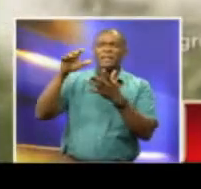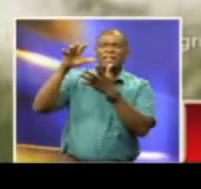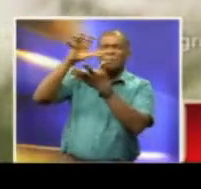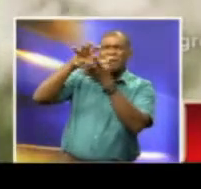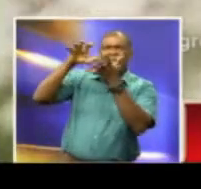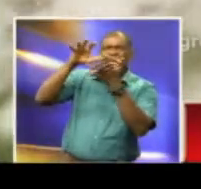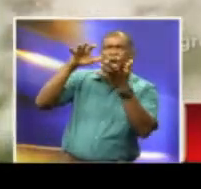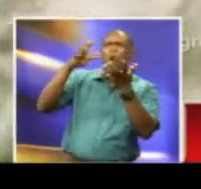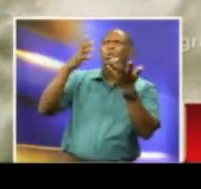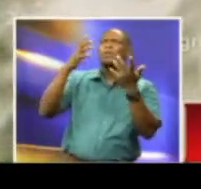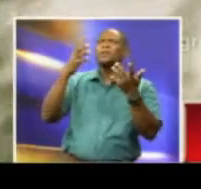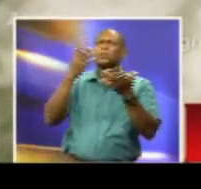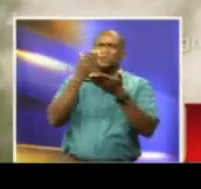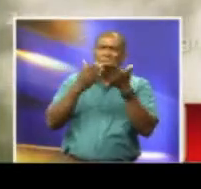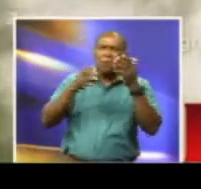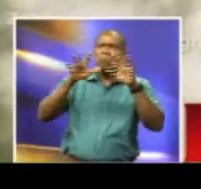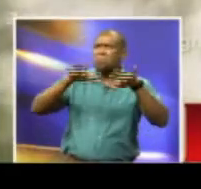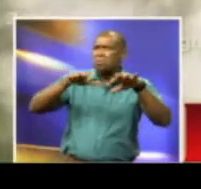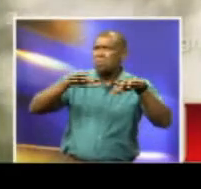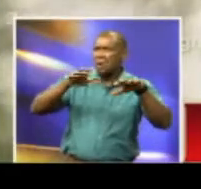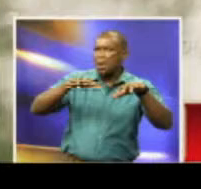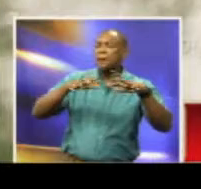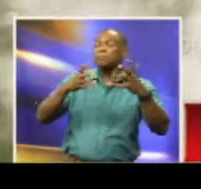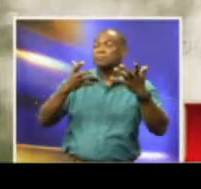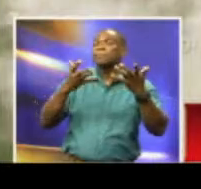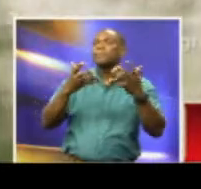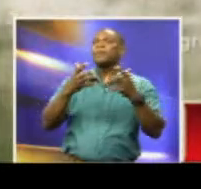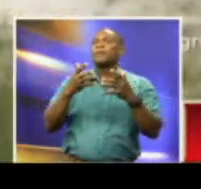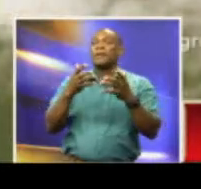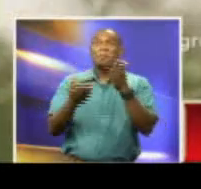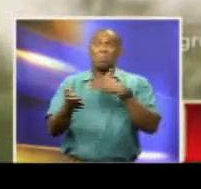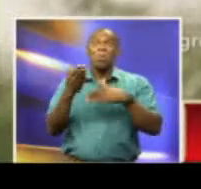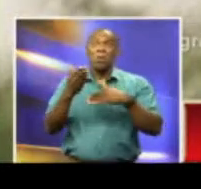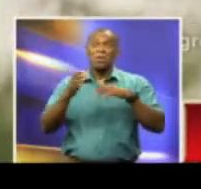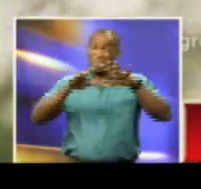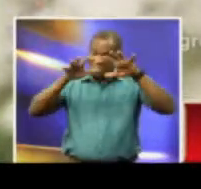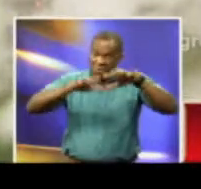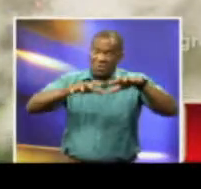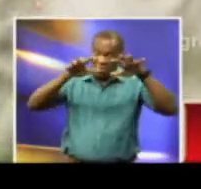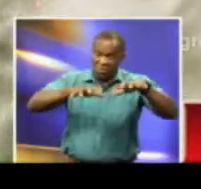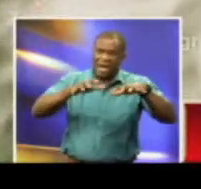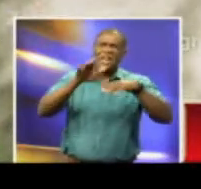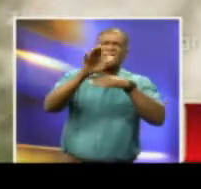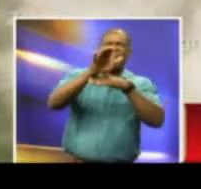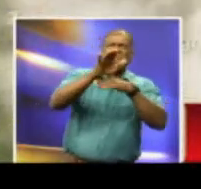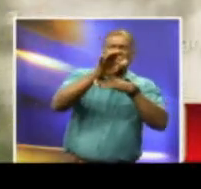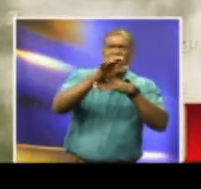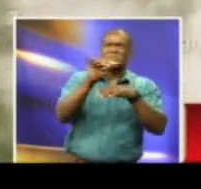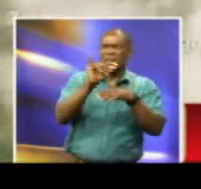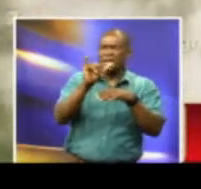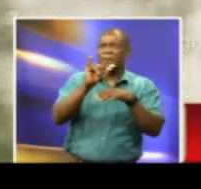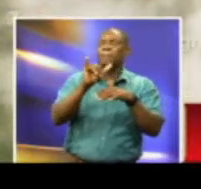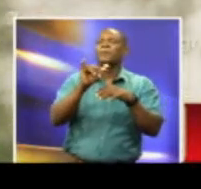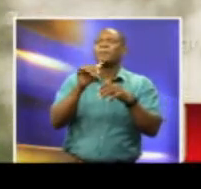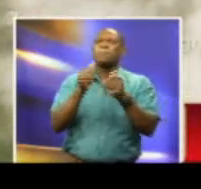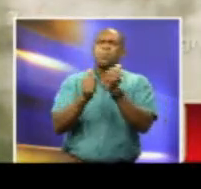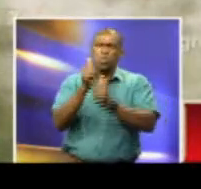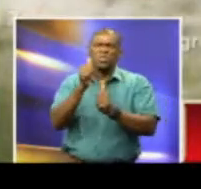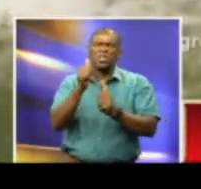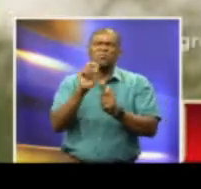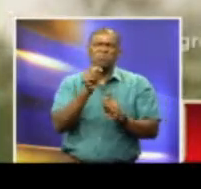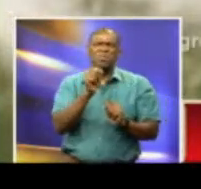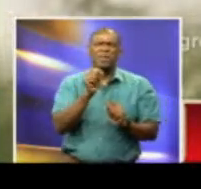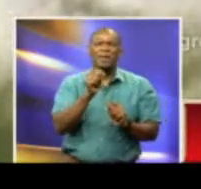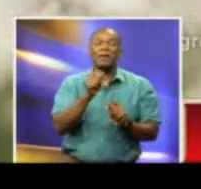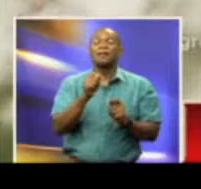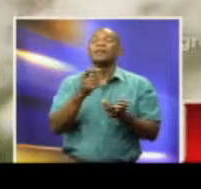and a medium chance of heavy showers and thunderstorms during the morning into early afternoon, mainly over Trinidad. Gusty winds and Street flash